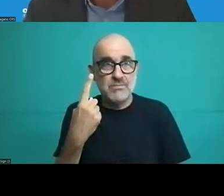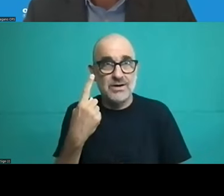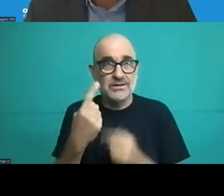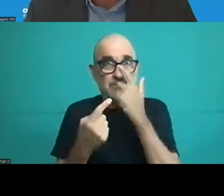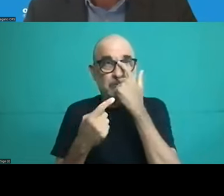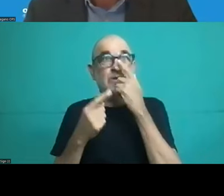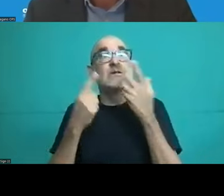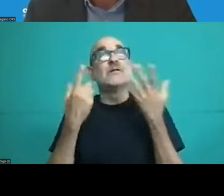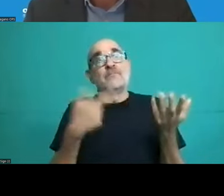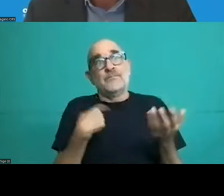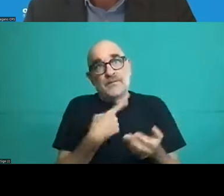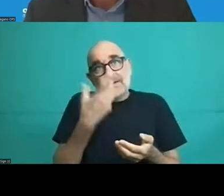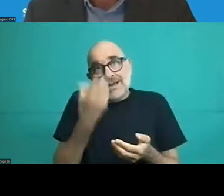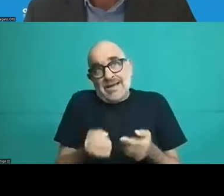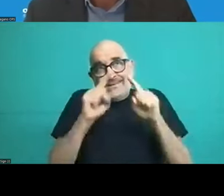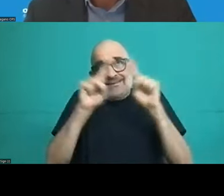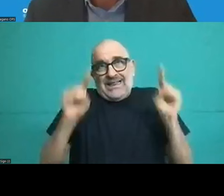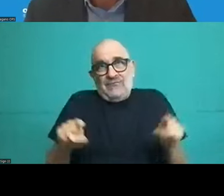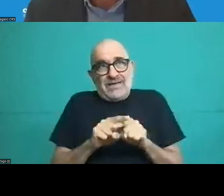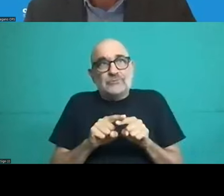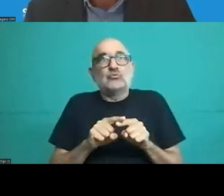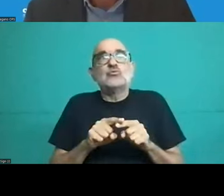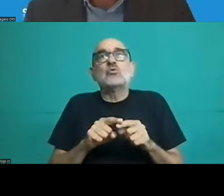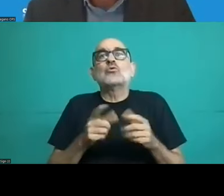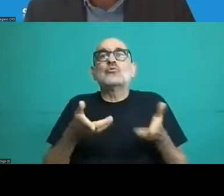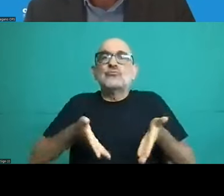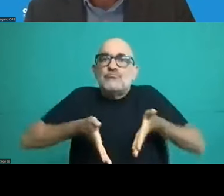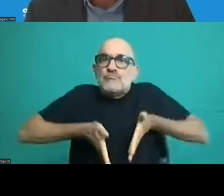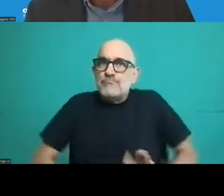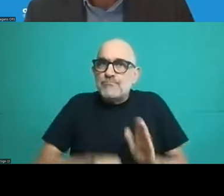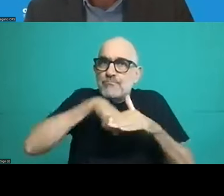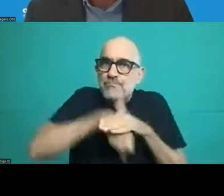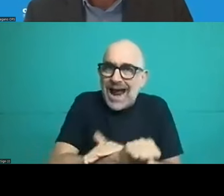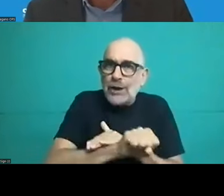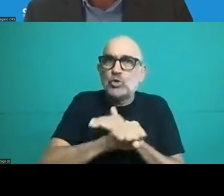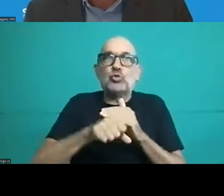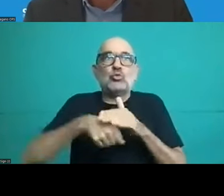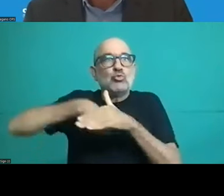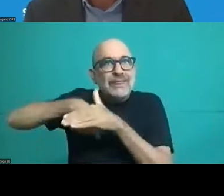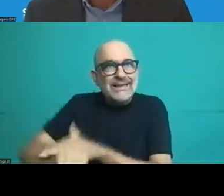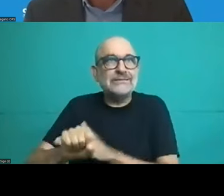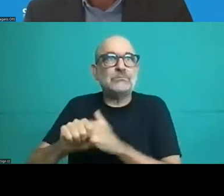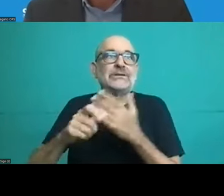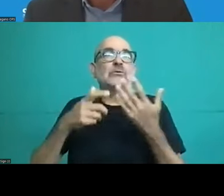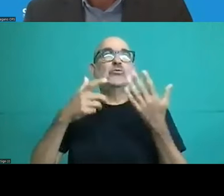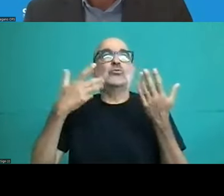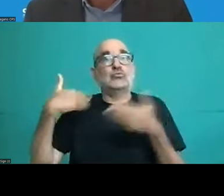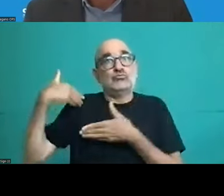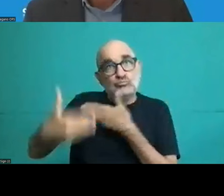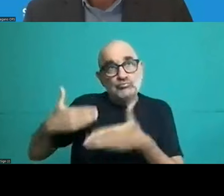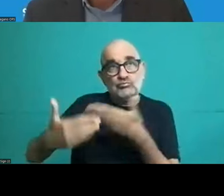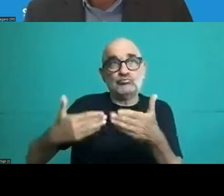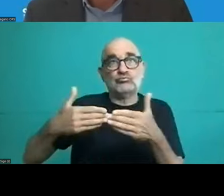certification for childbirth that that starts off during pregnancy and runs all the way